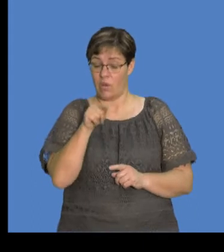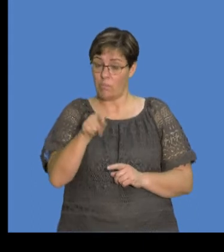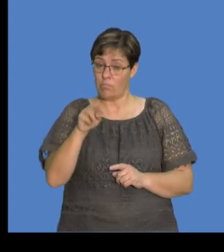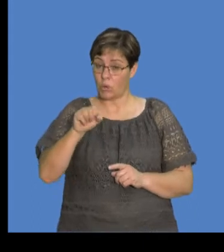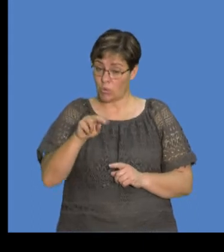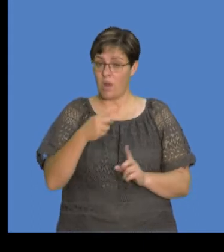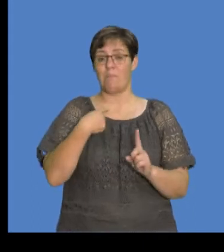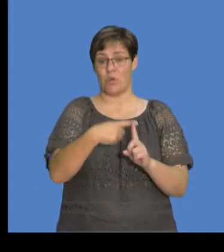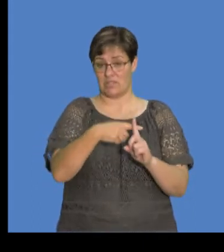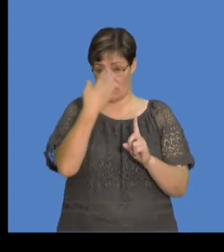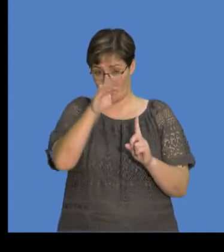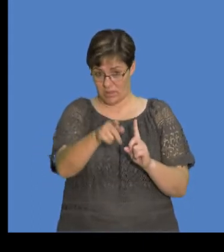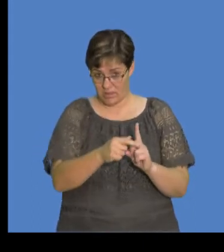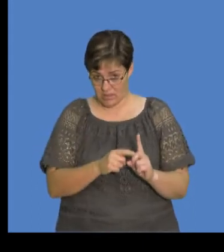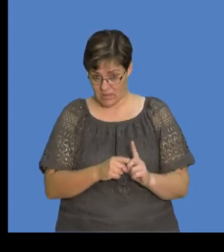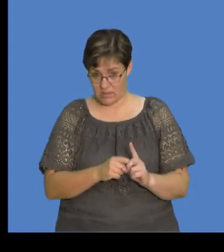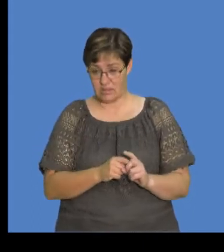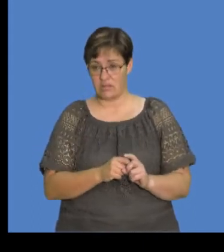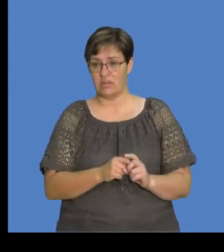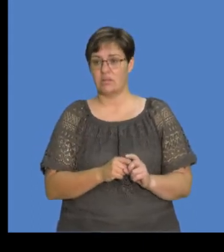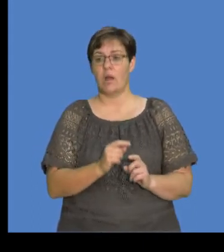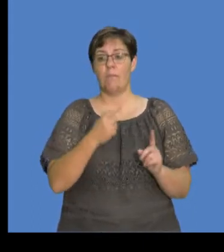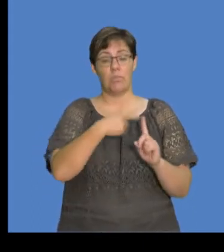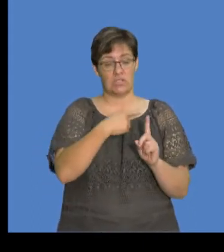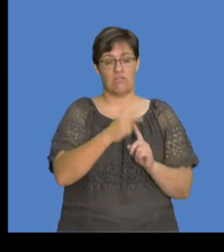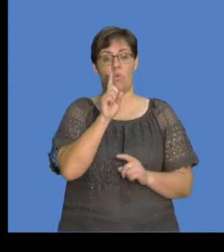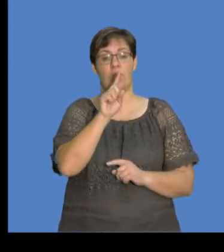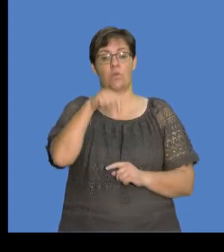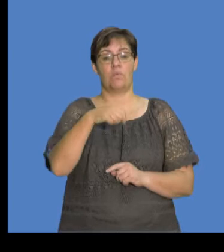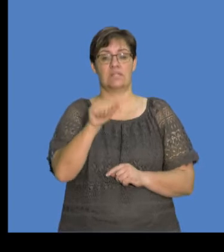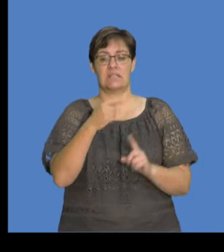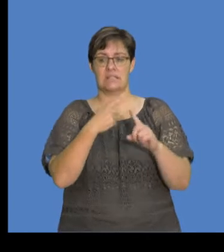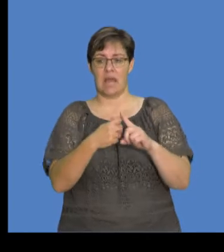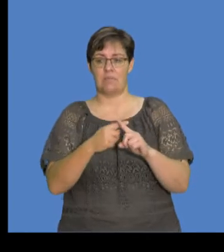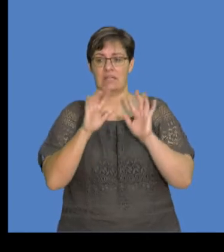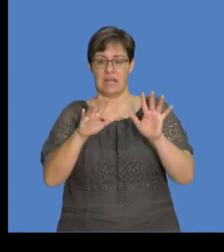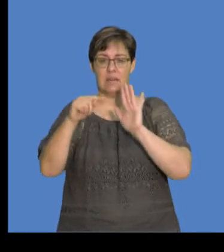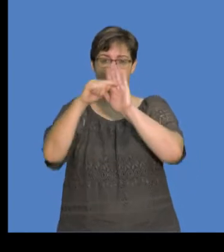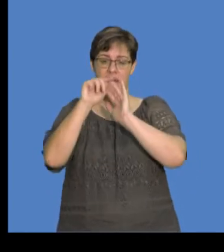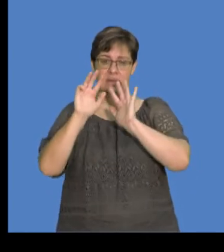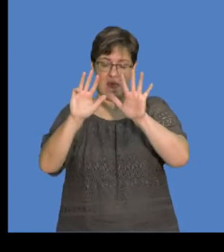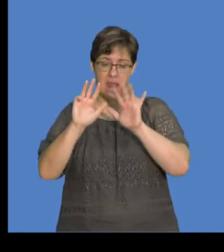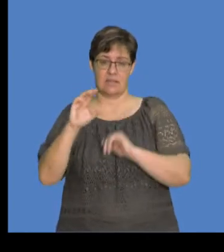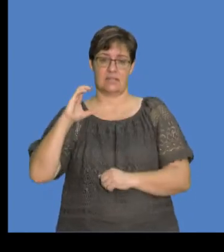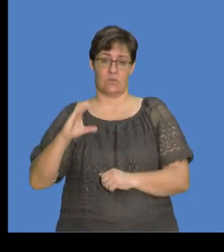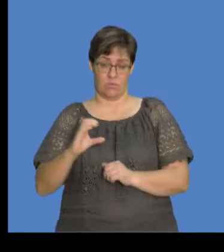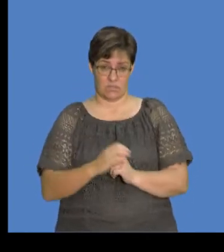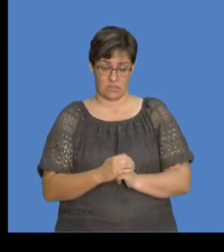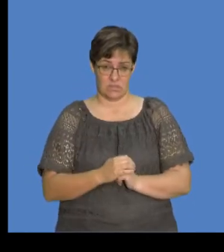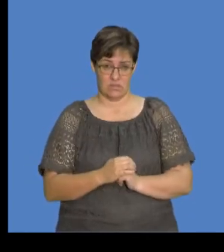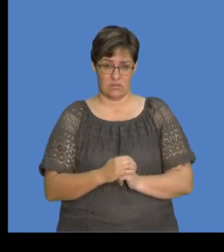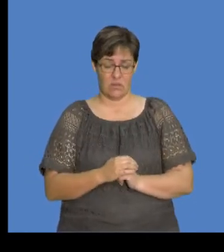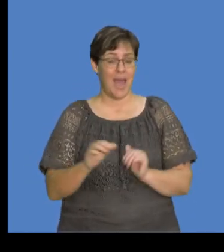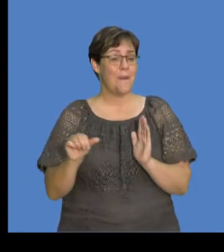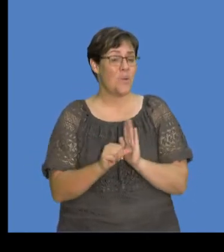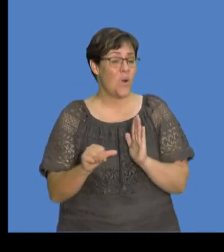is positive, okay? It's actually positive 1,6 times 10 exponent negative 19, which brings us